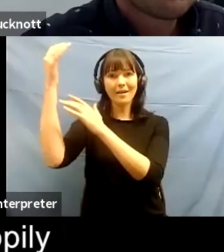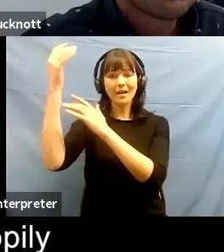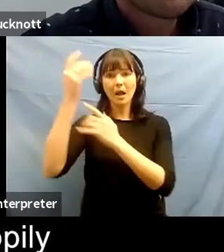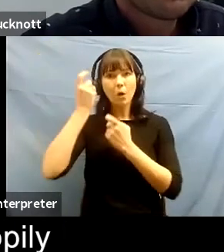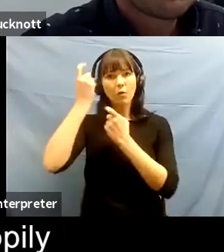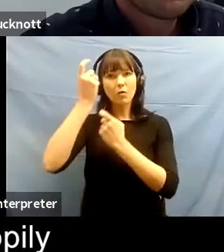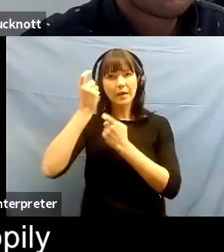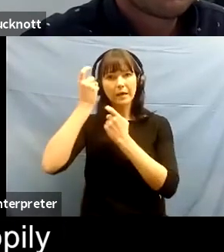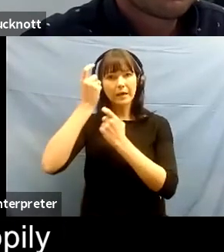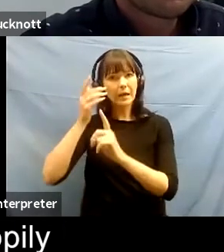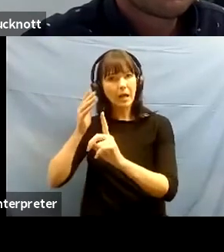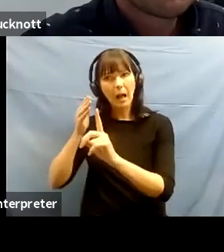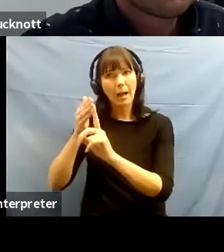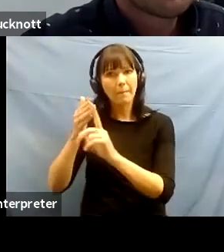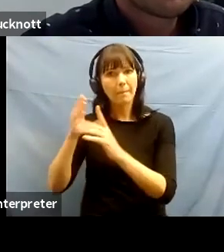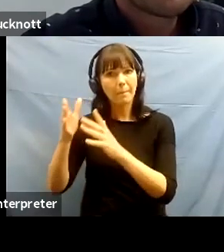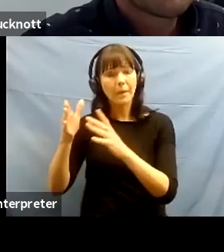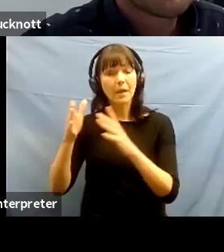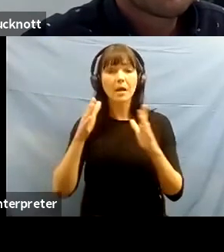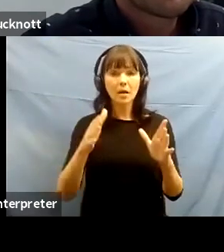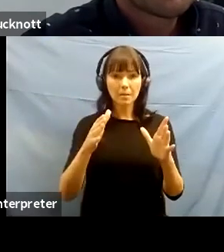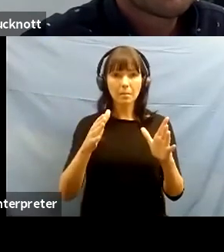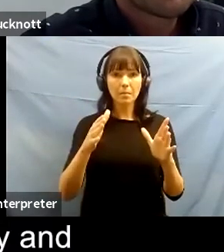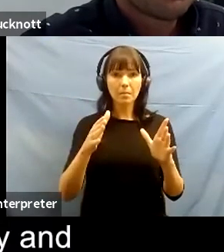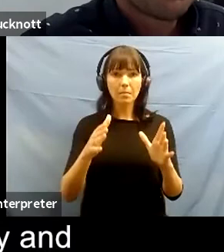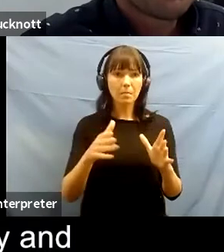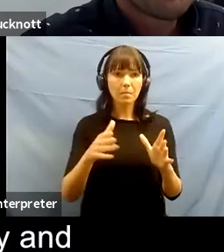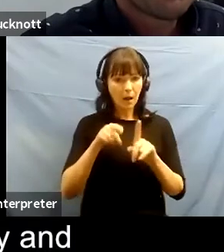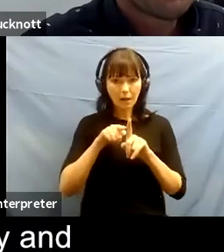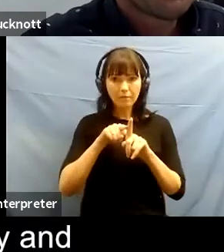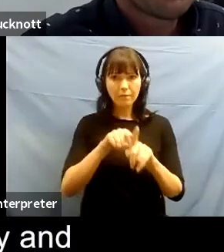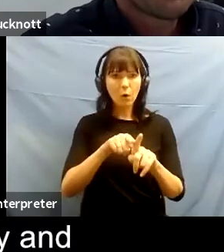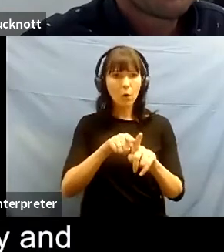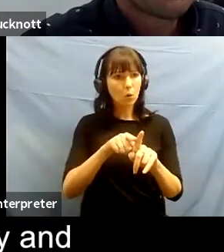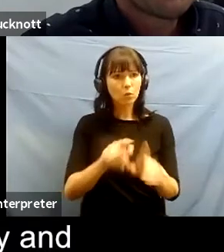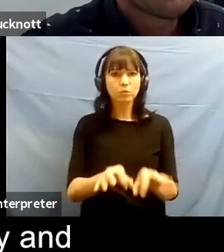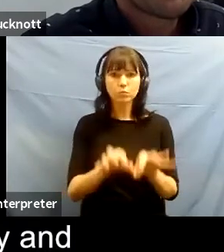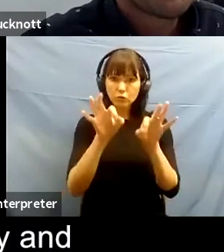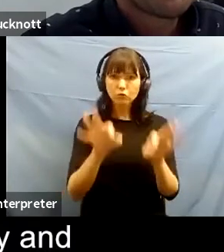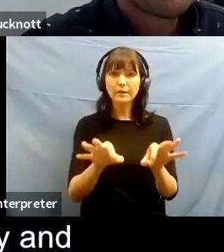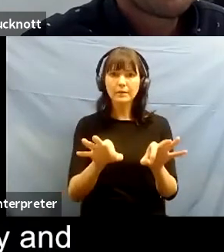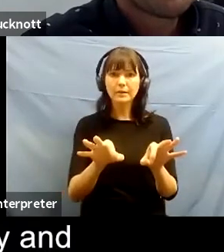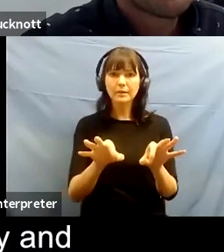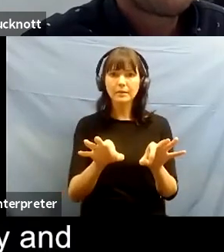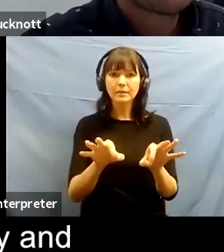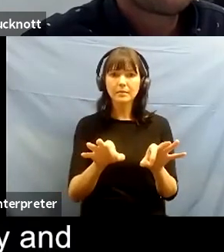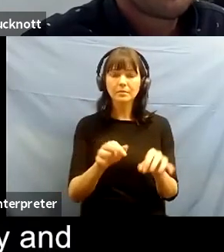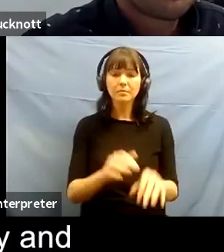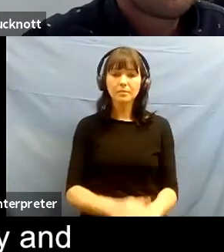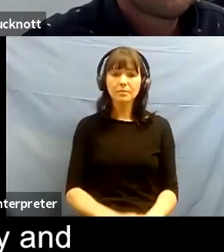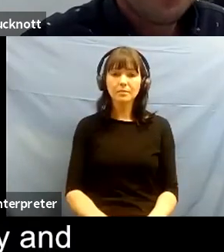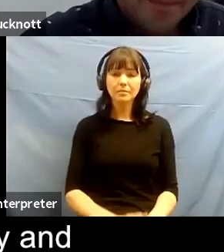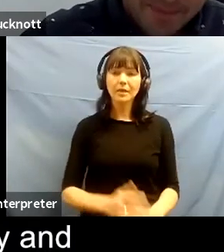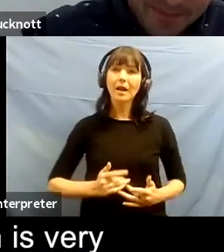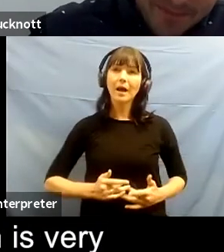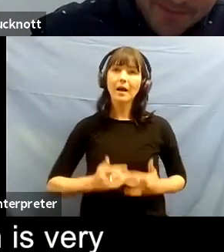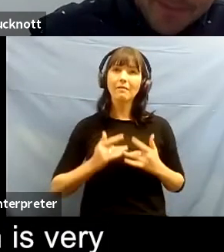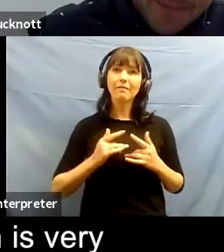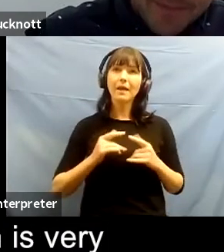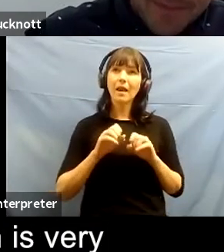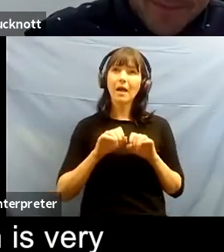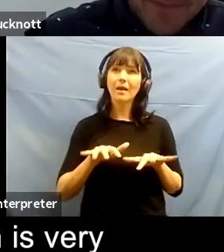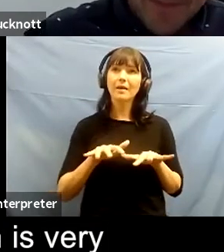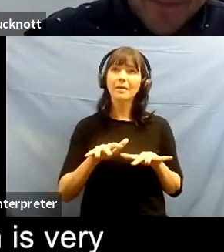of happily going about my business so i think um we all have our own kind of play and it's just kind of find finding what that